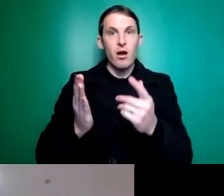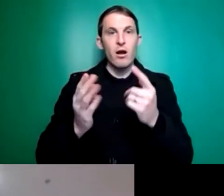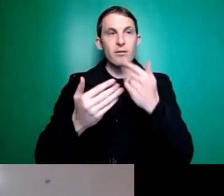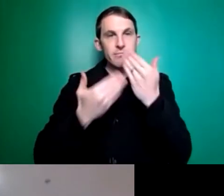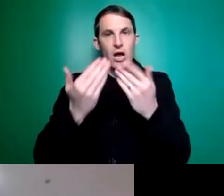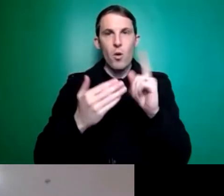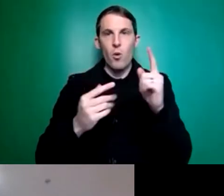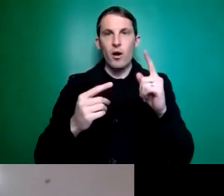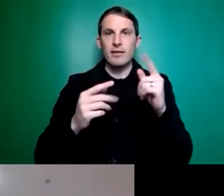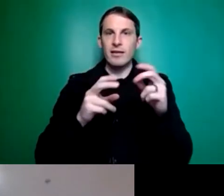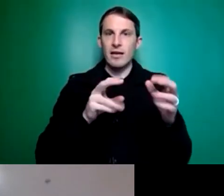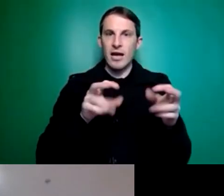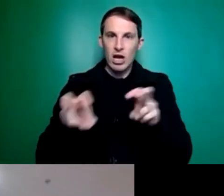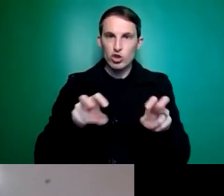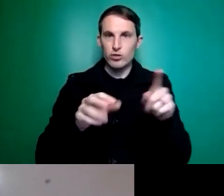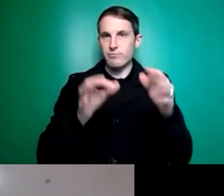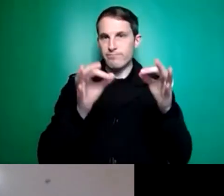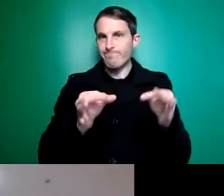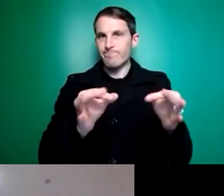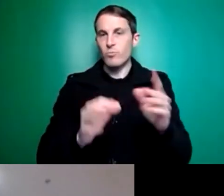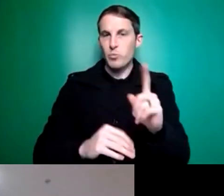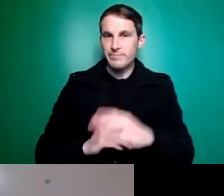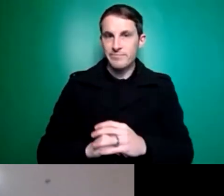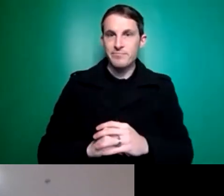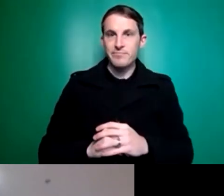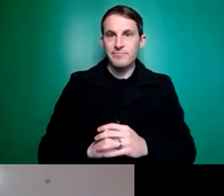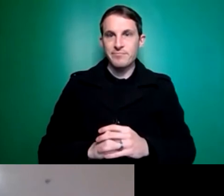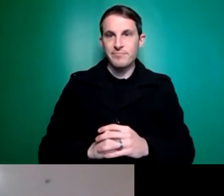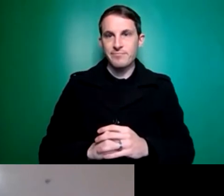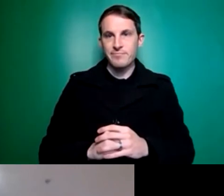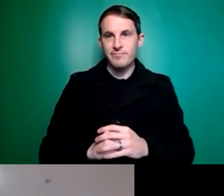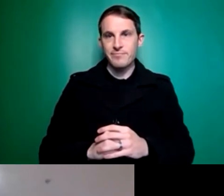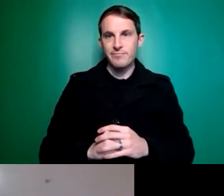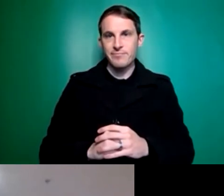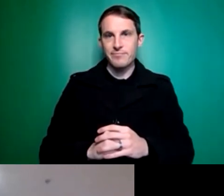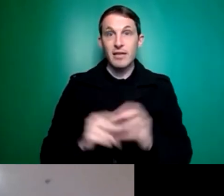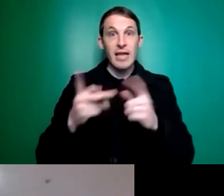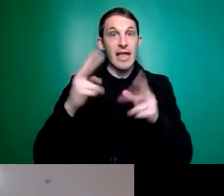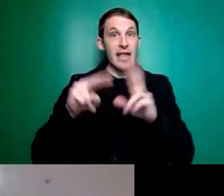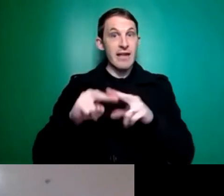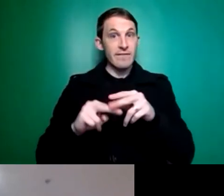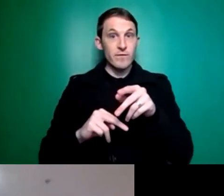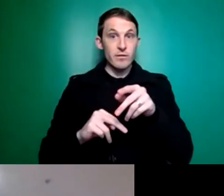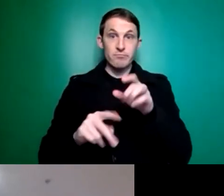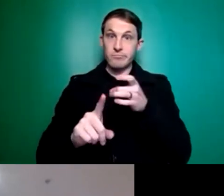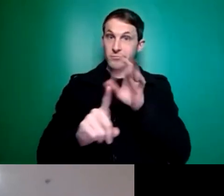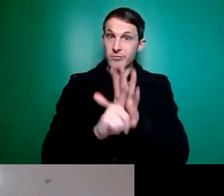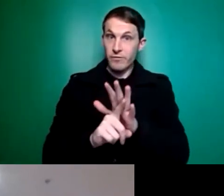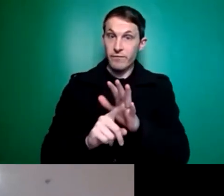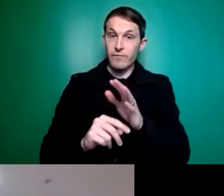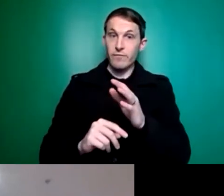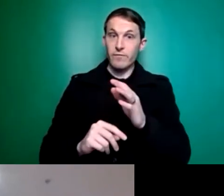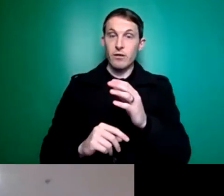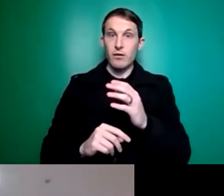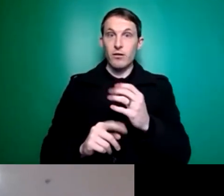going to place a link to the briefing paper into the chat as well. If you're someone who is personally affected by the issues we've been